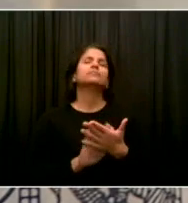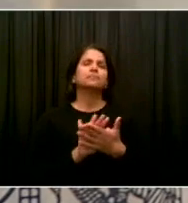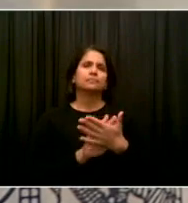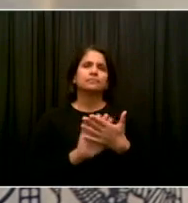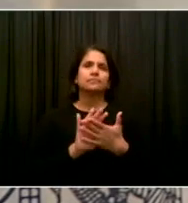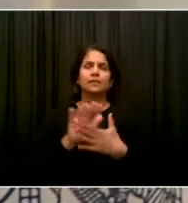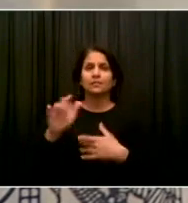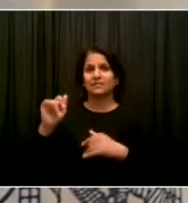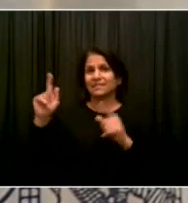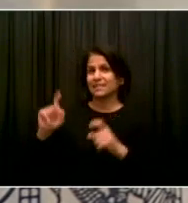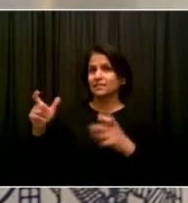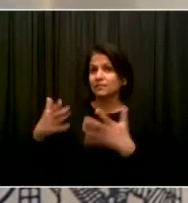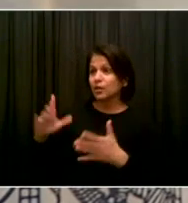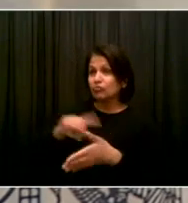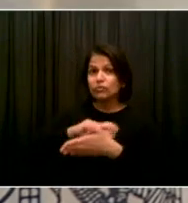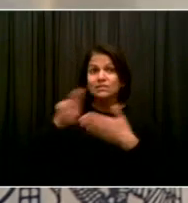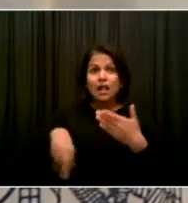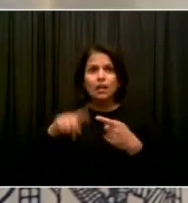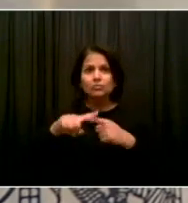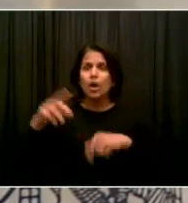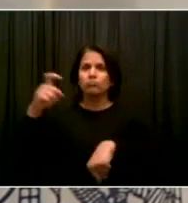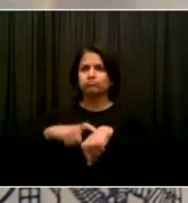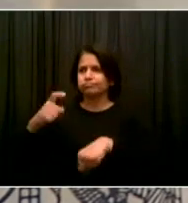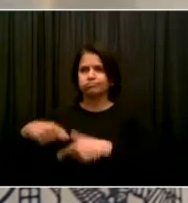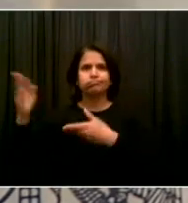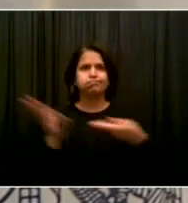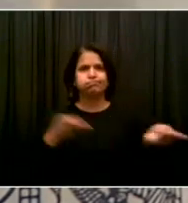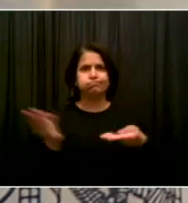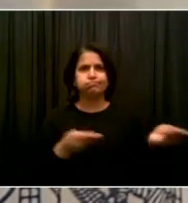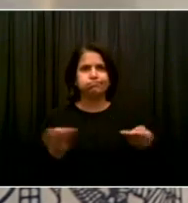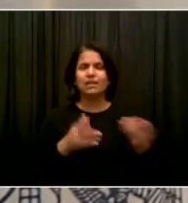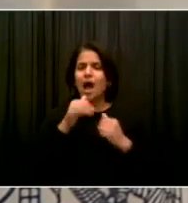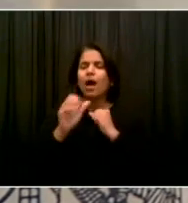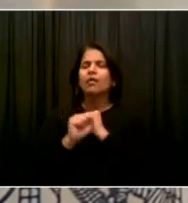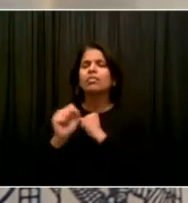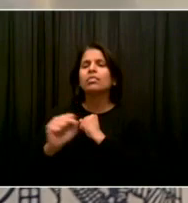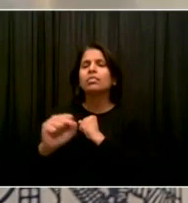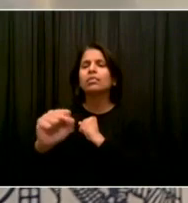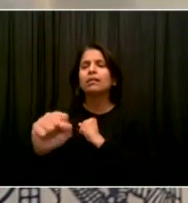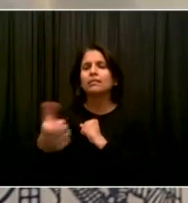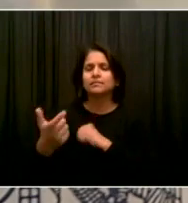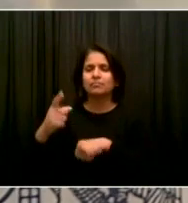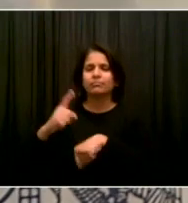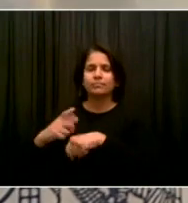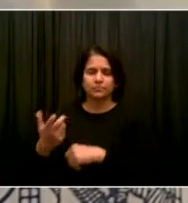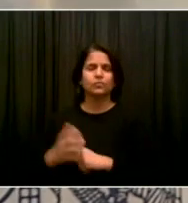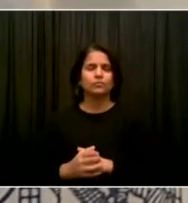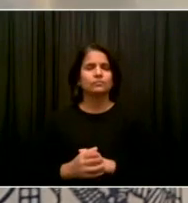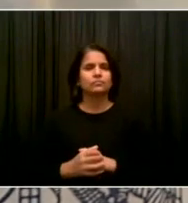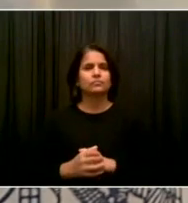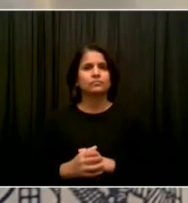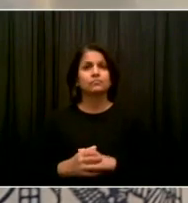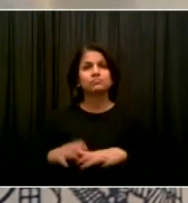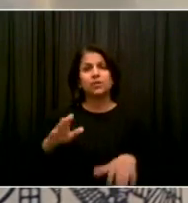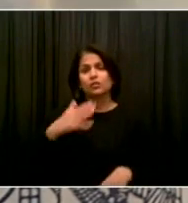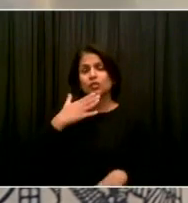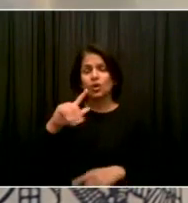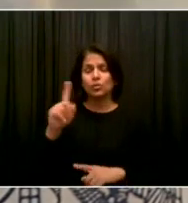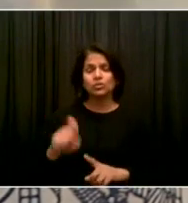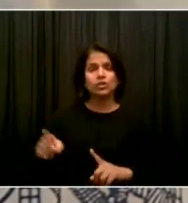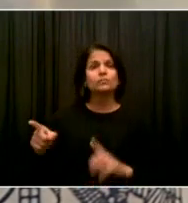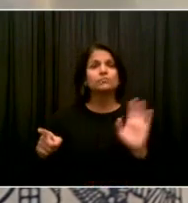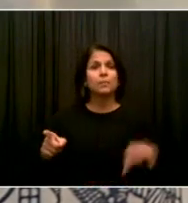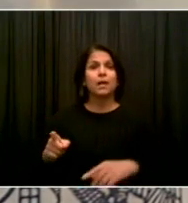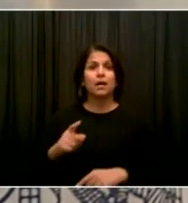Really important question. So I'm going to I'm going to call upon first Mitch Cass, then Ted Long. And I want to do this. You